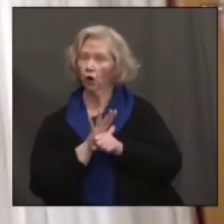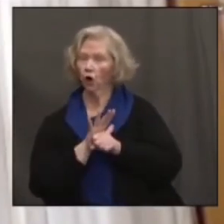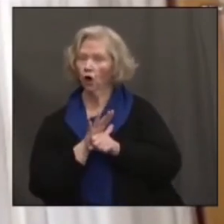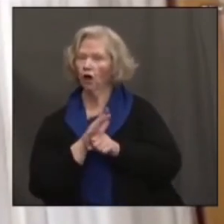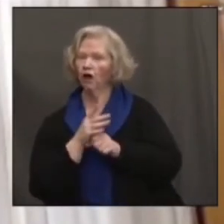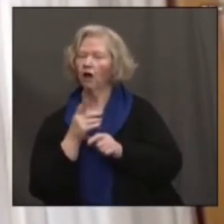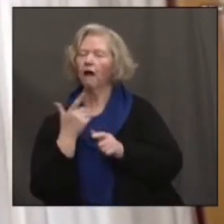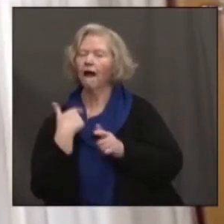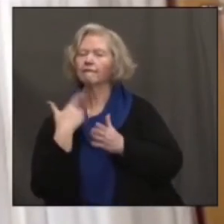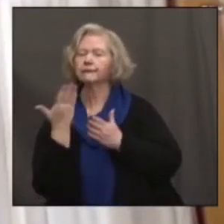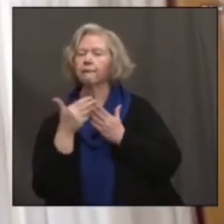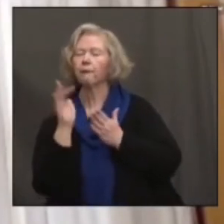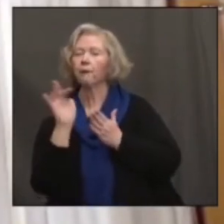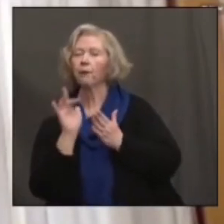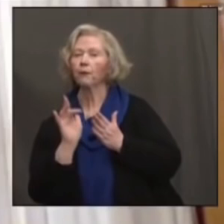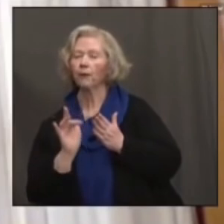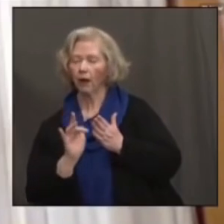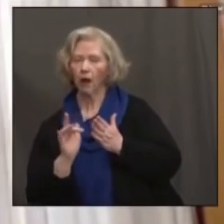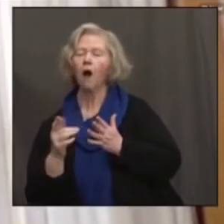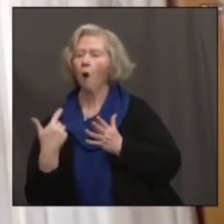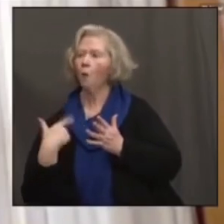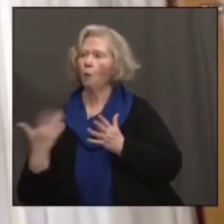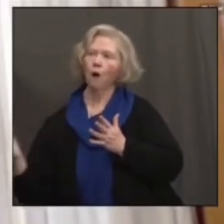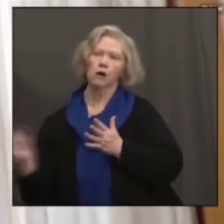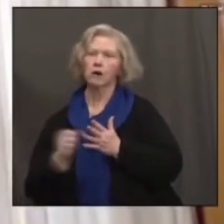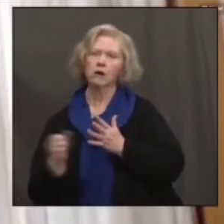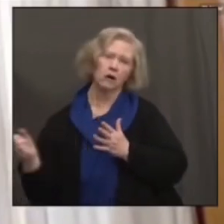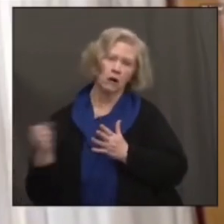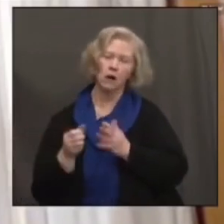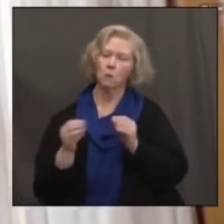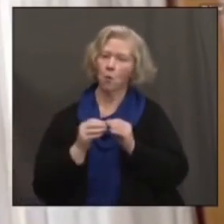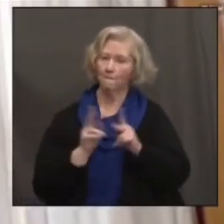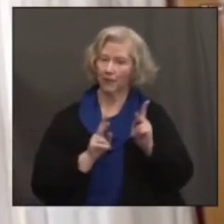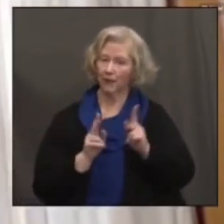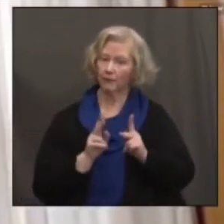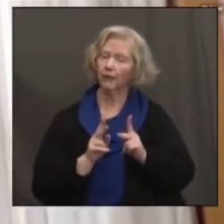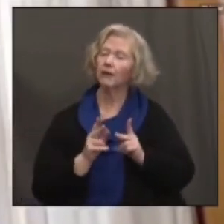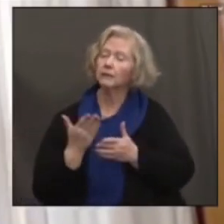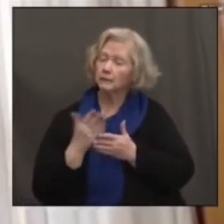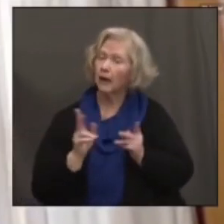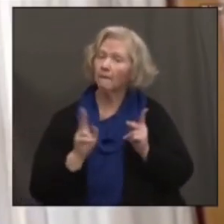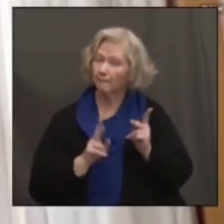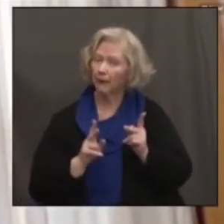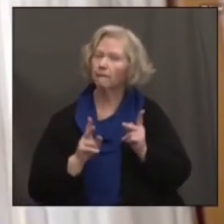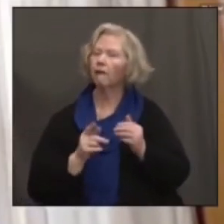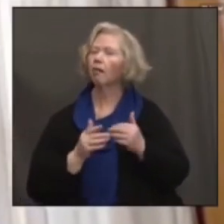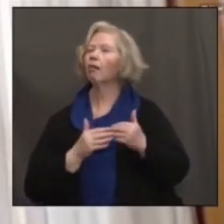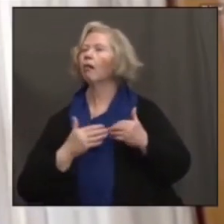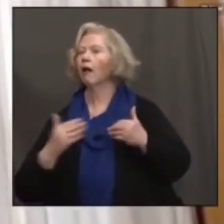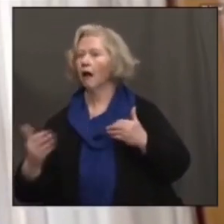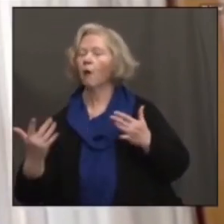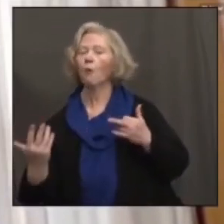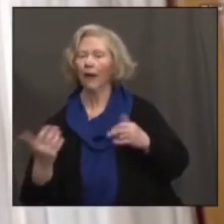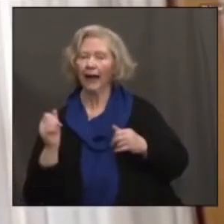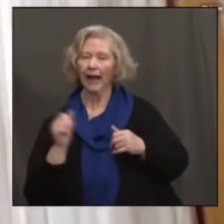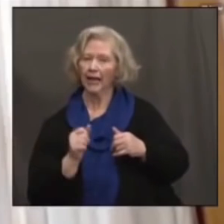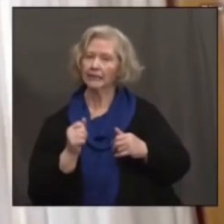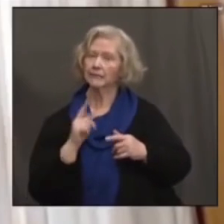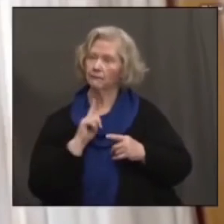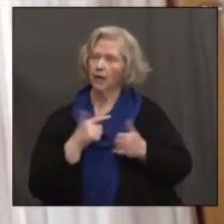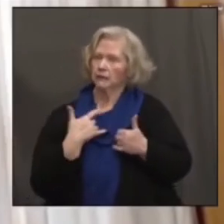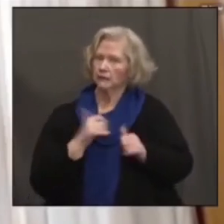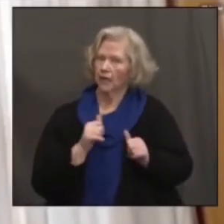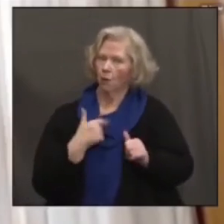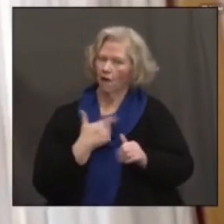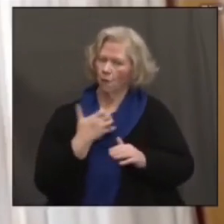next phase. Now, that means some people will have to wait a little longer to get their appointment. But it helps ensure as a state we're getting shots into arms as quickly